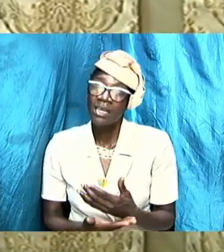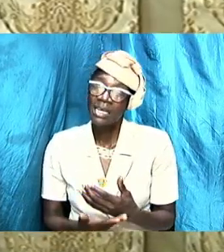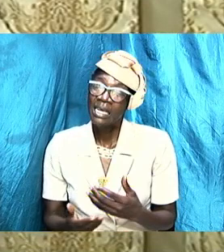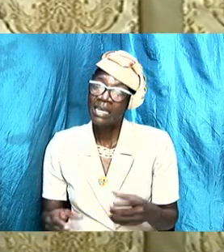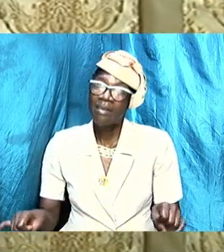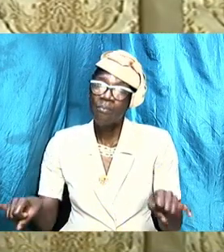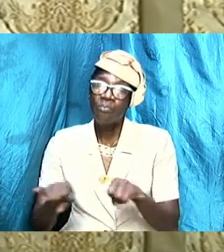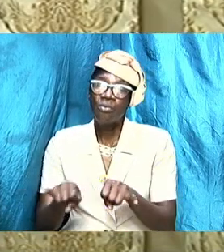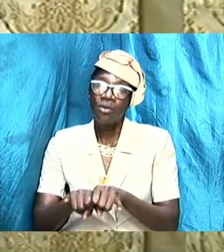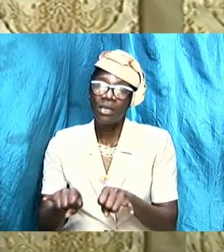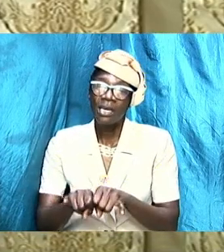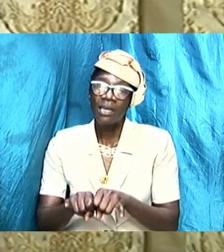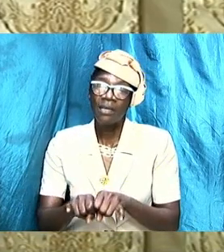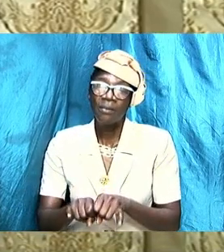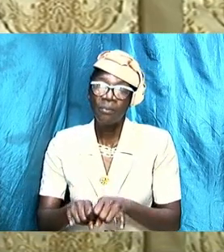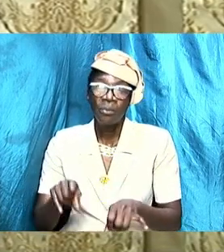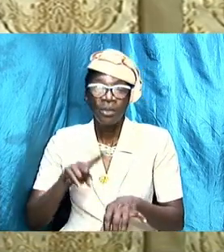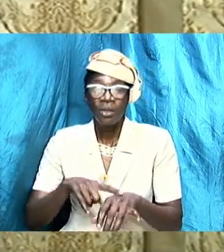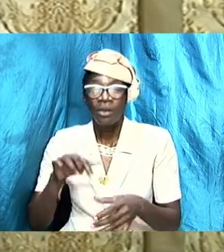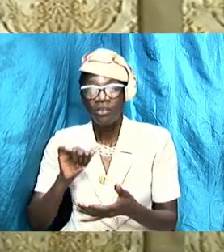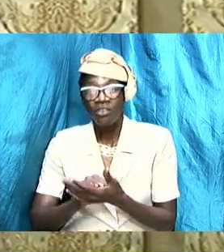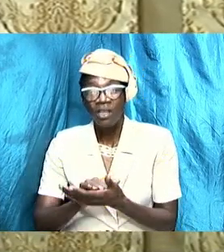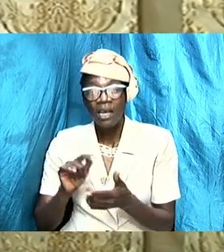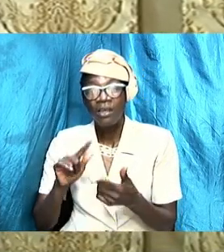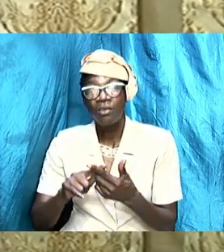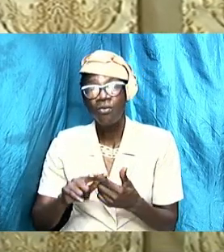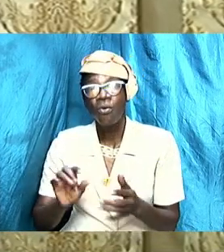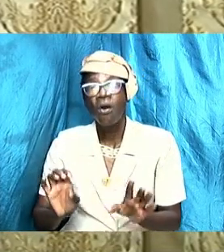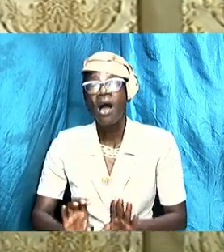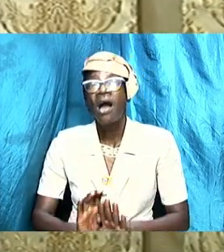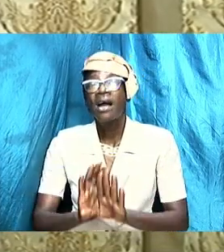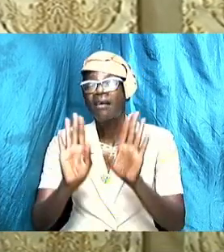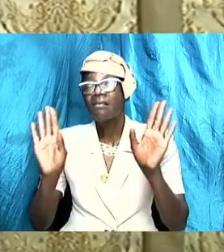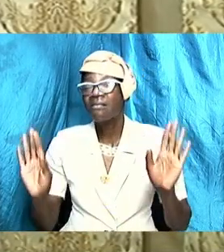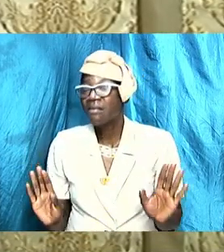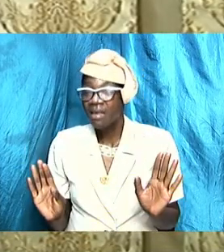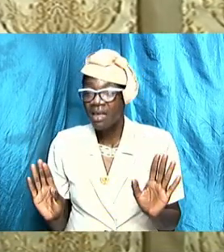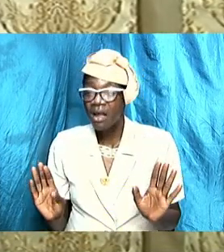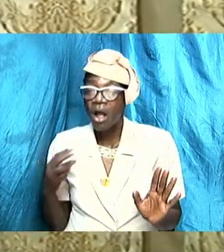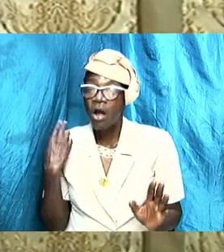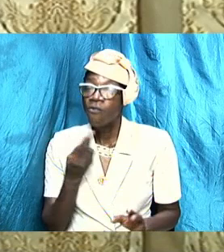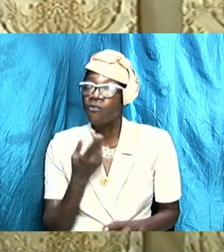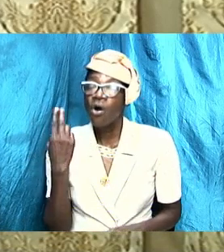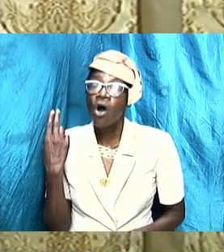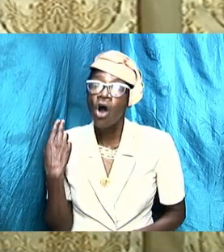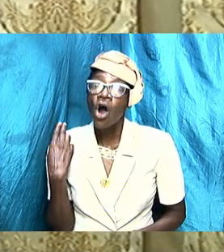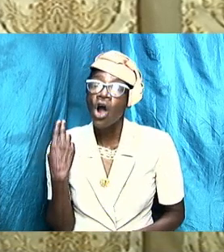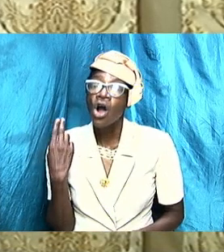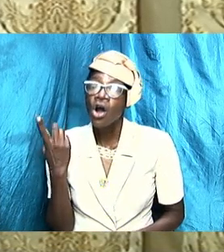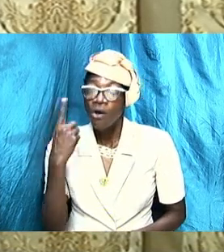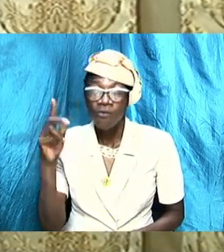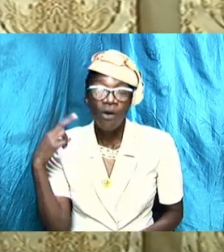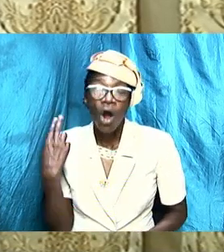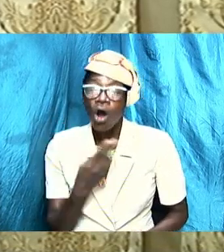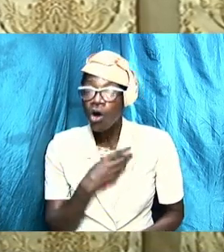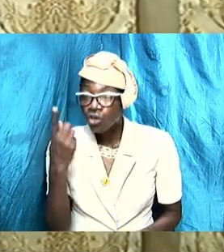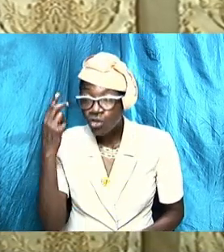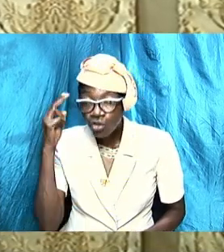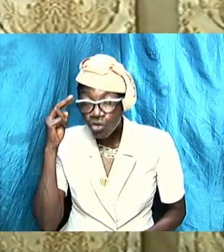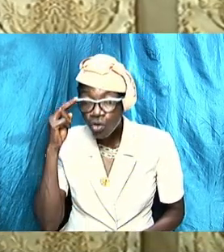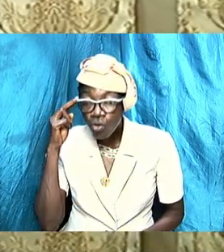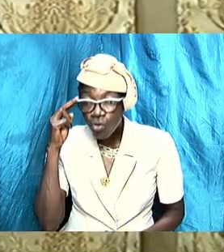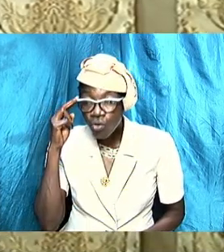are so groomed so I touch on that just to clarify and for us to know that if the thing is going to